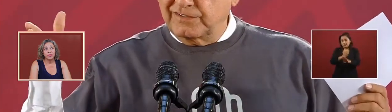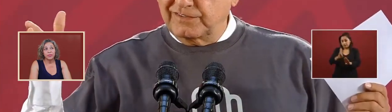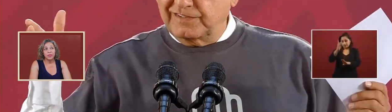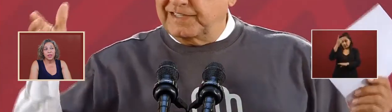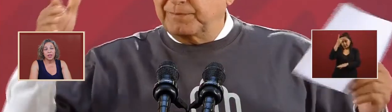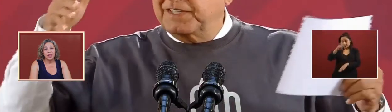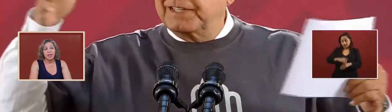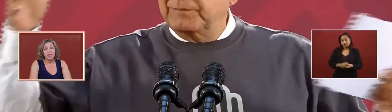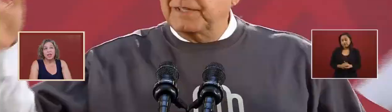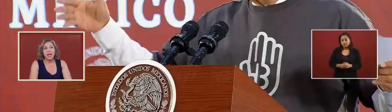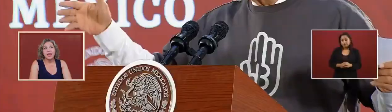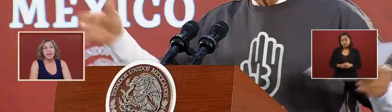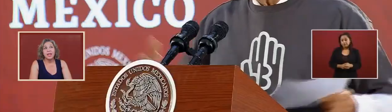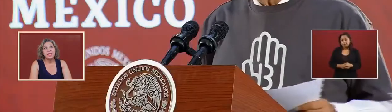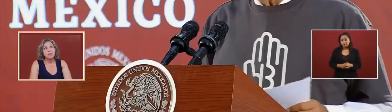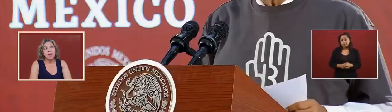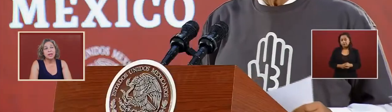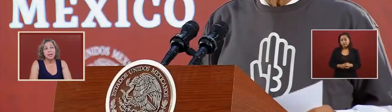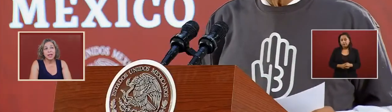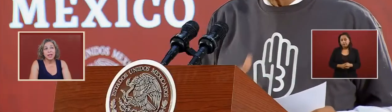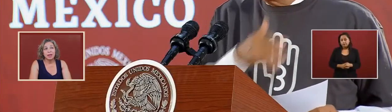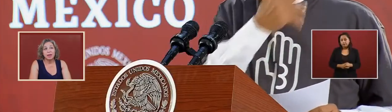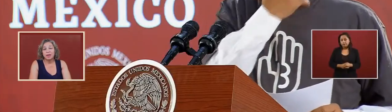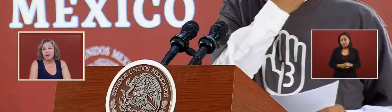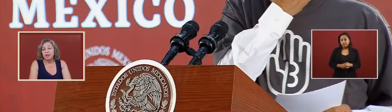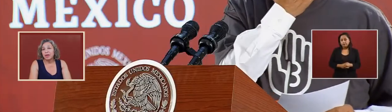and independently